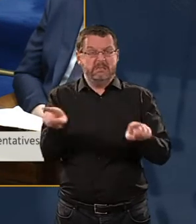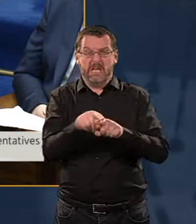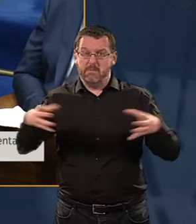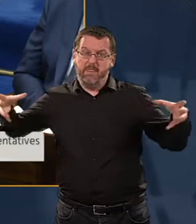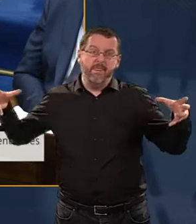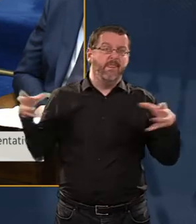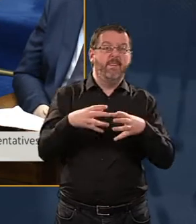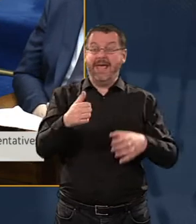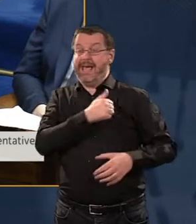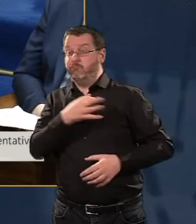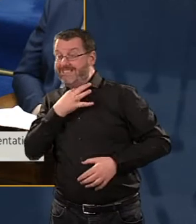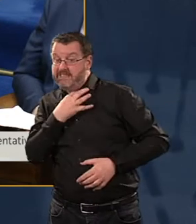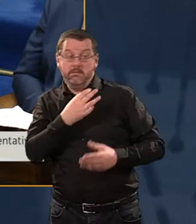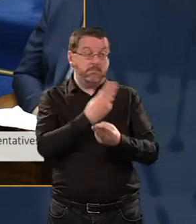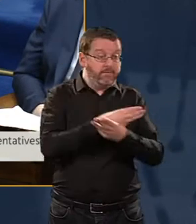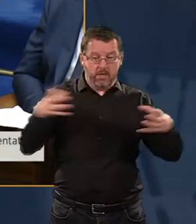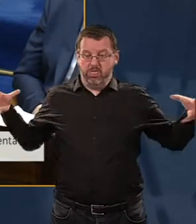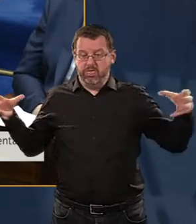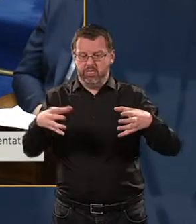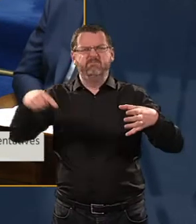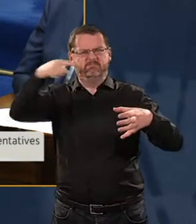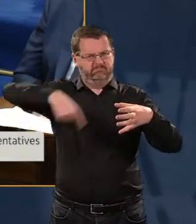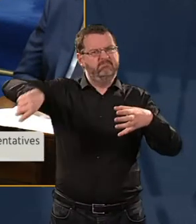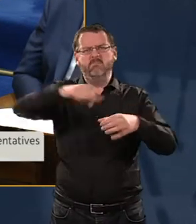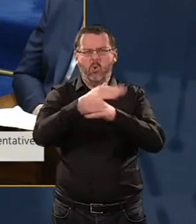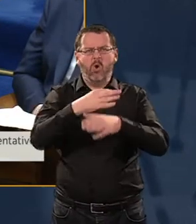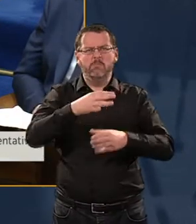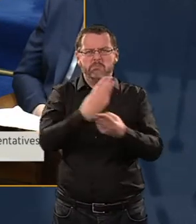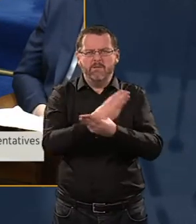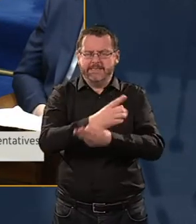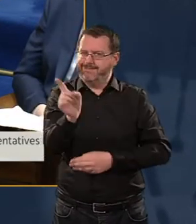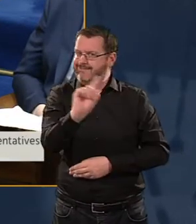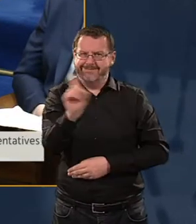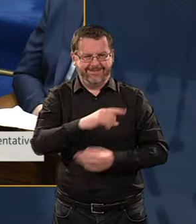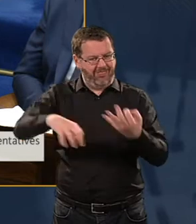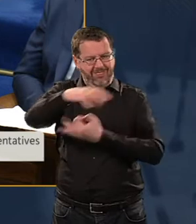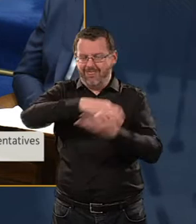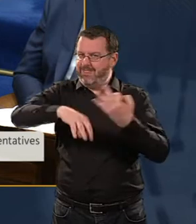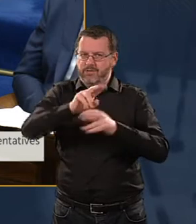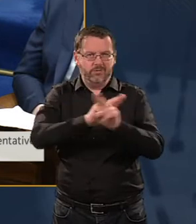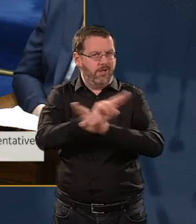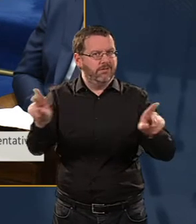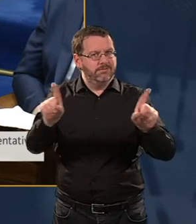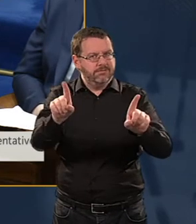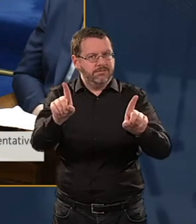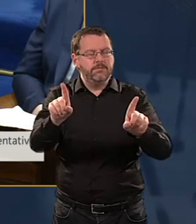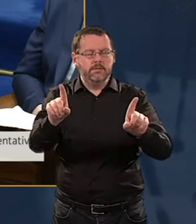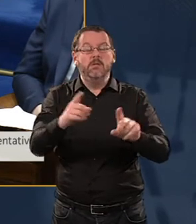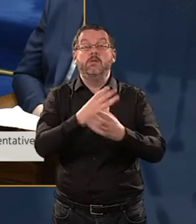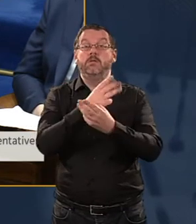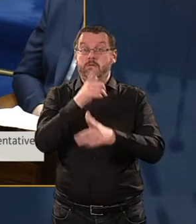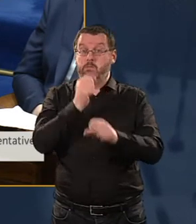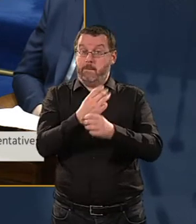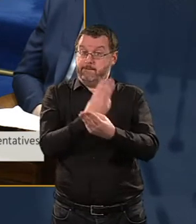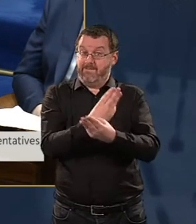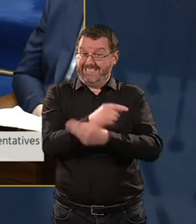with the poverty figure and said it was poverty, and that was misleading in my view, and you should not do that type of thing. As far as poverty is concerned,